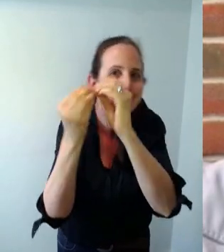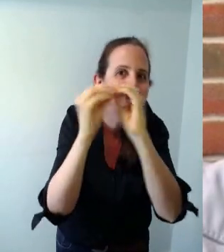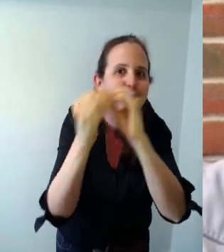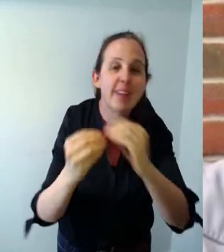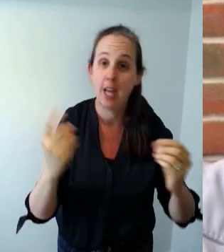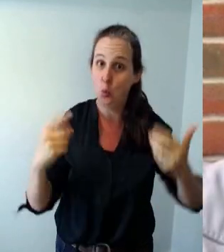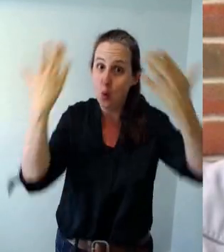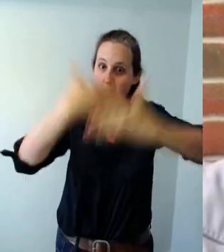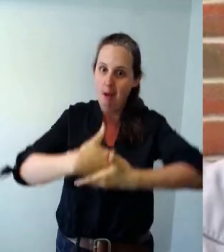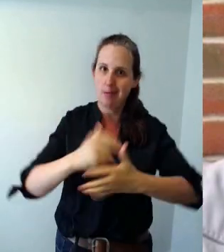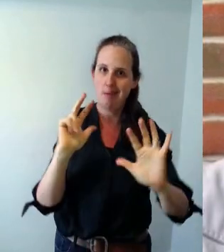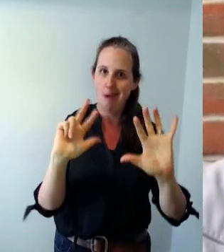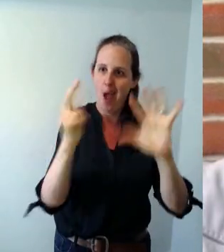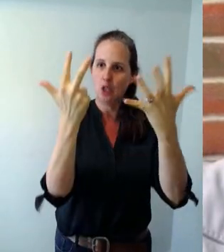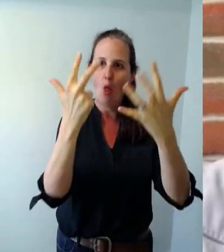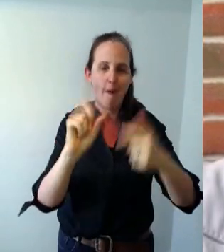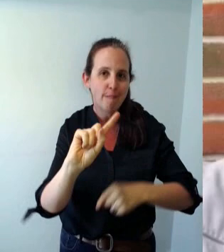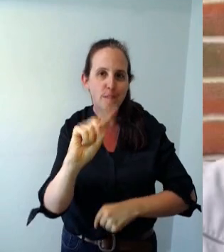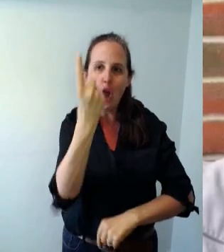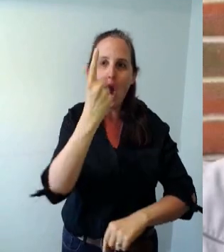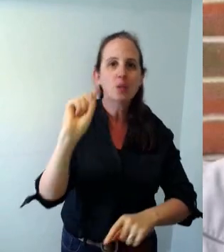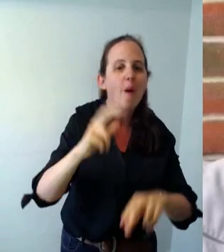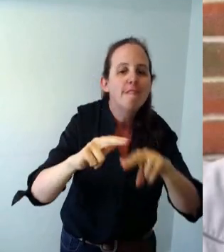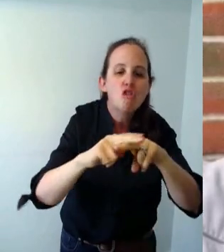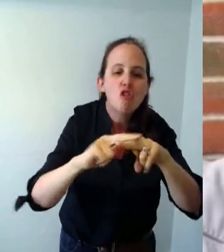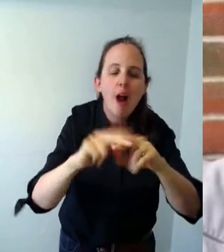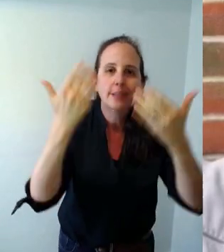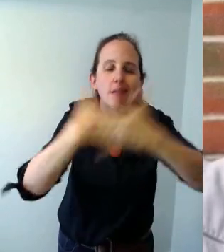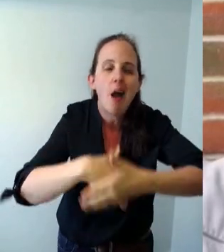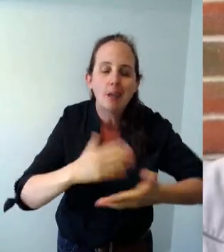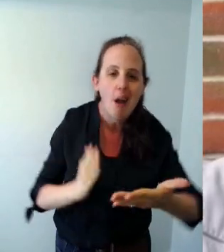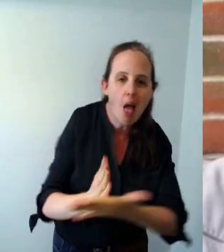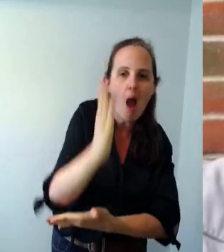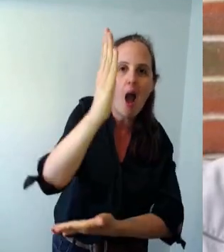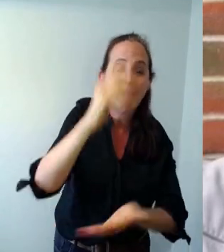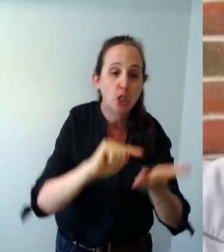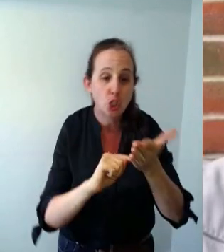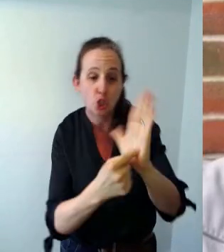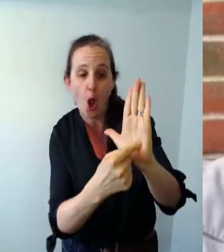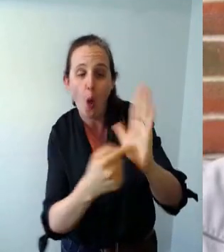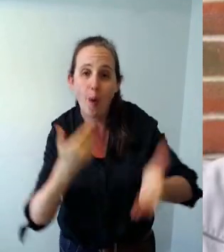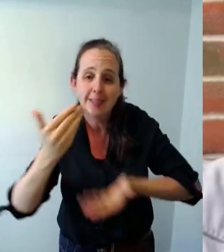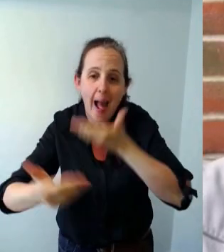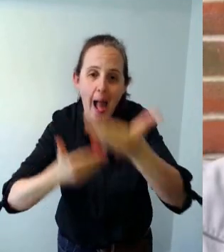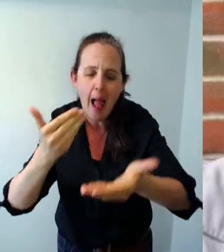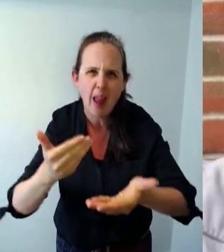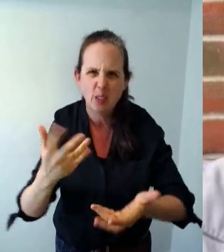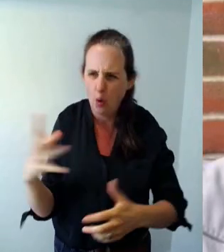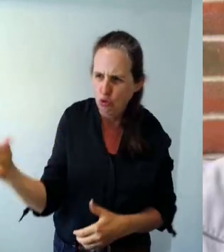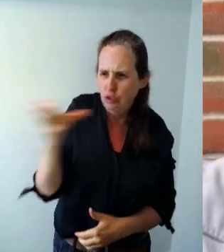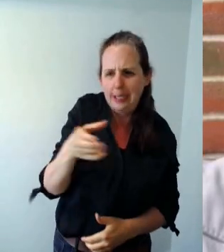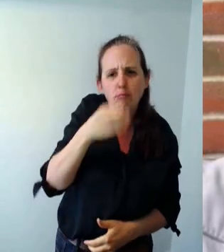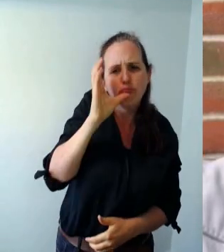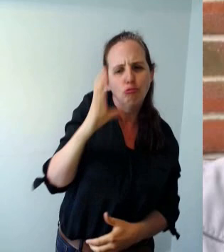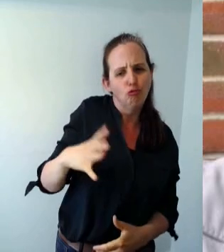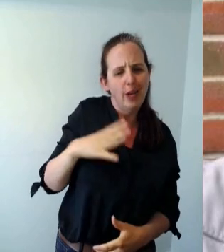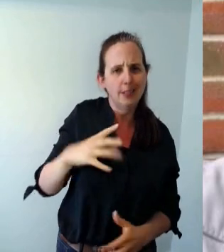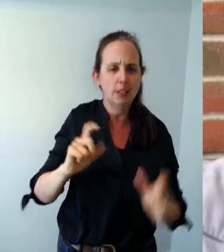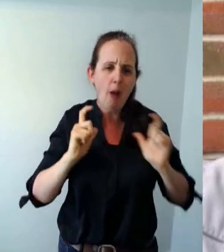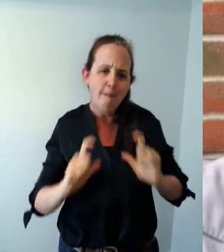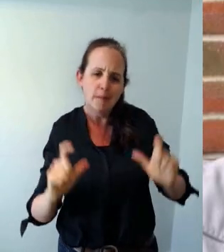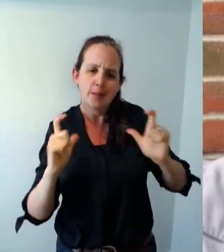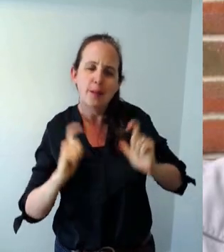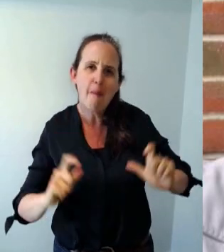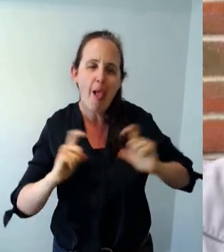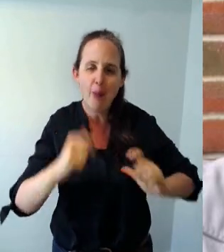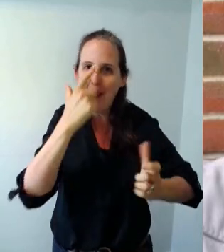o'clock will be our very first friday night live show and tell so get yourself a nice drink get comfy and um we